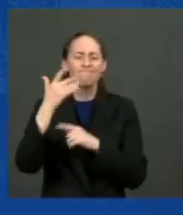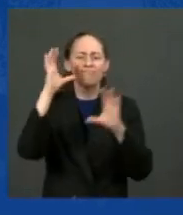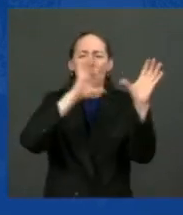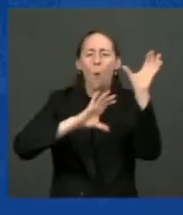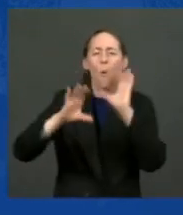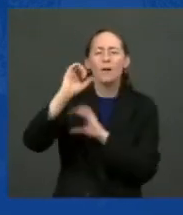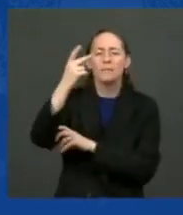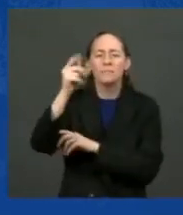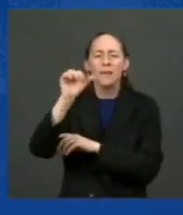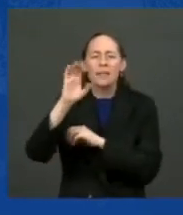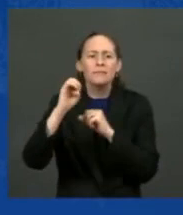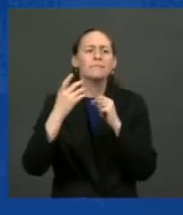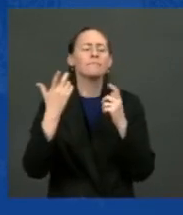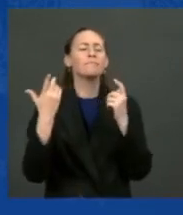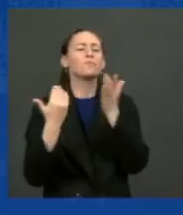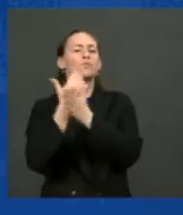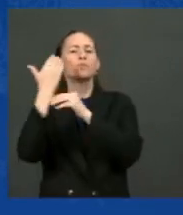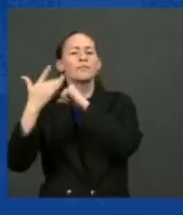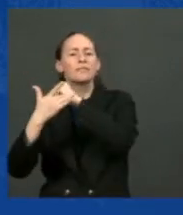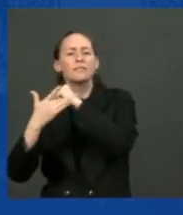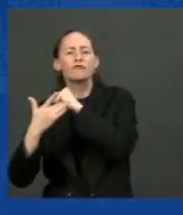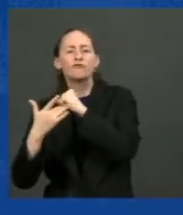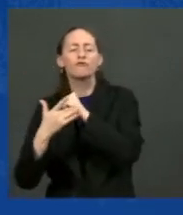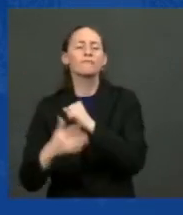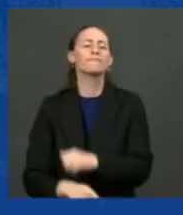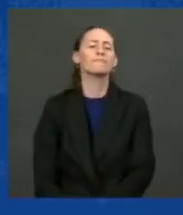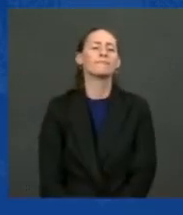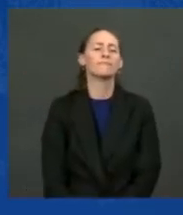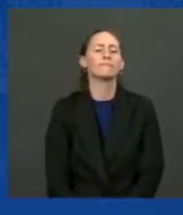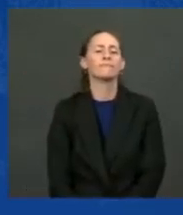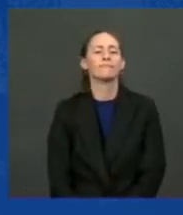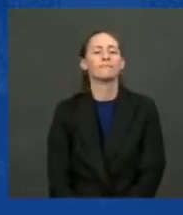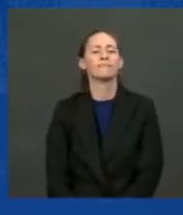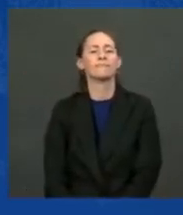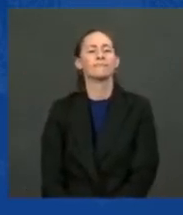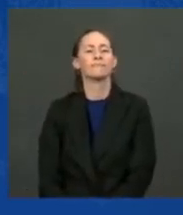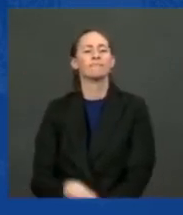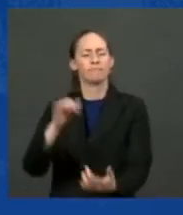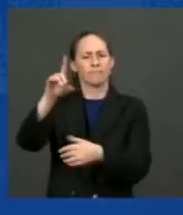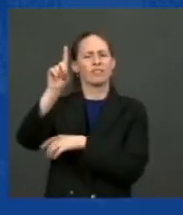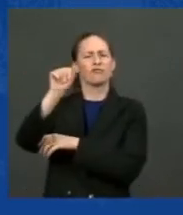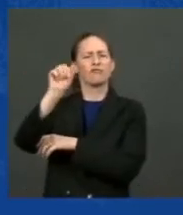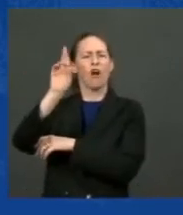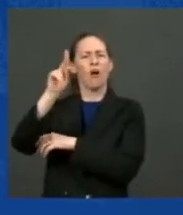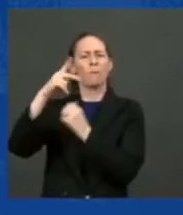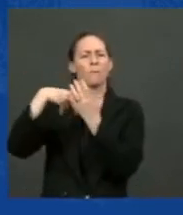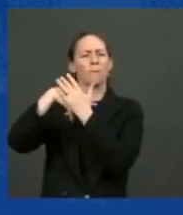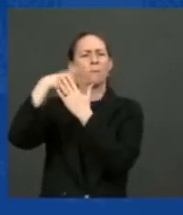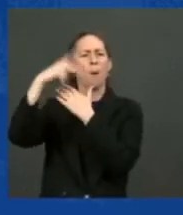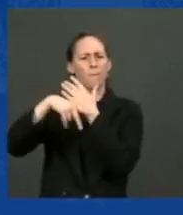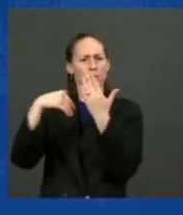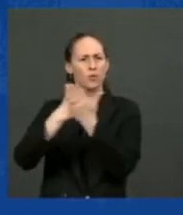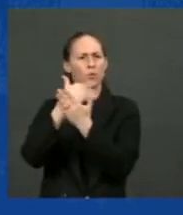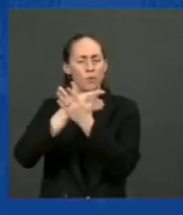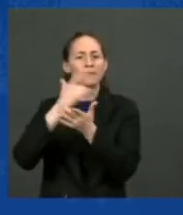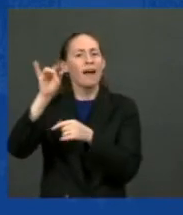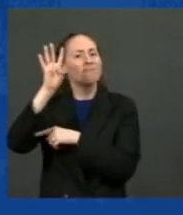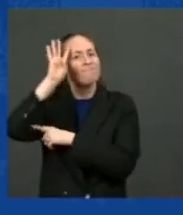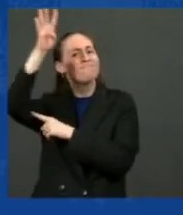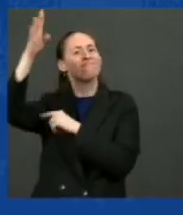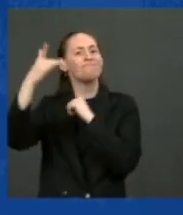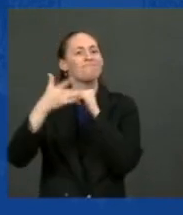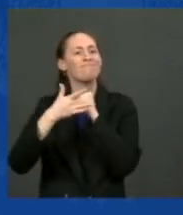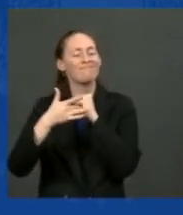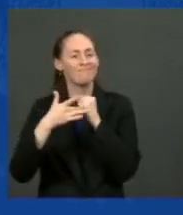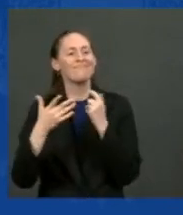within the federal government that helped create the Internet. Folks, we need to step up again, but the challenge of today is one